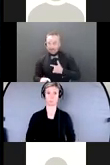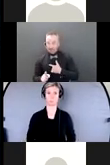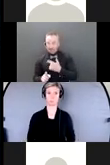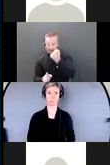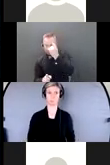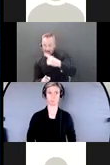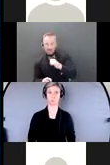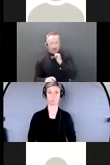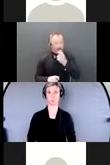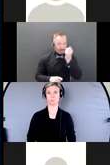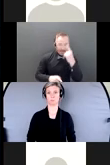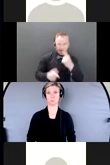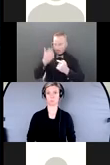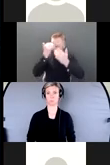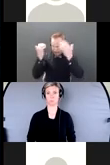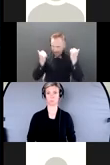as monthly bills.